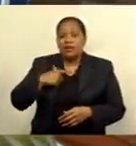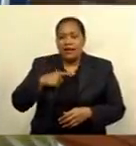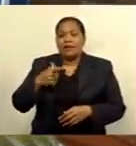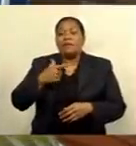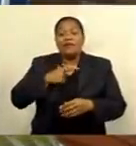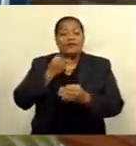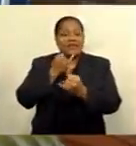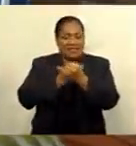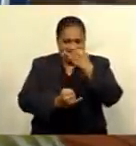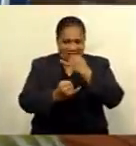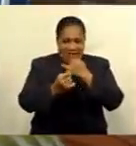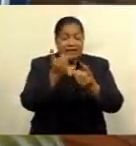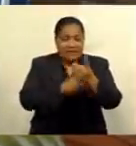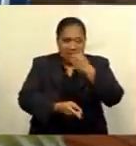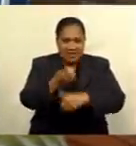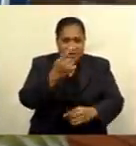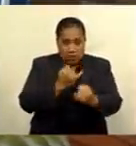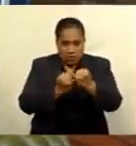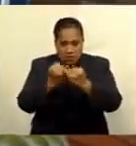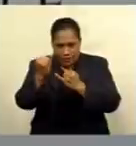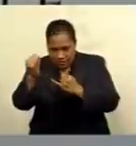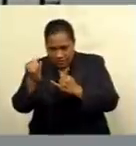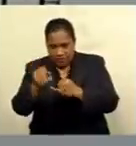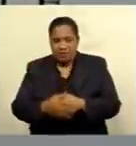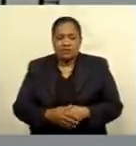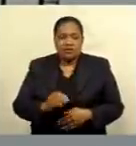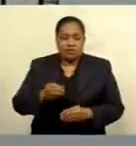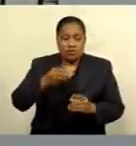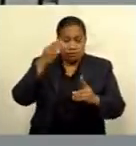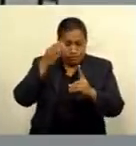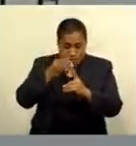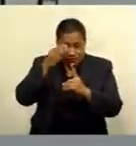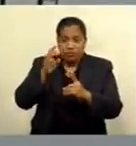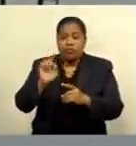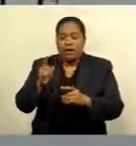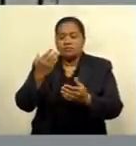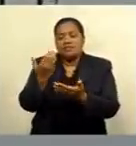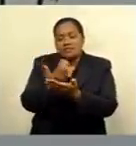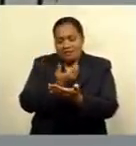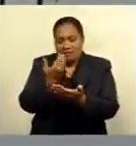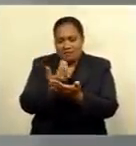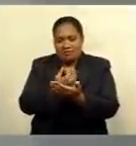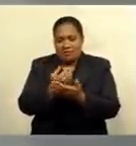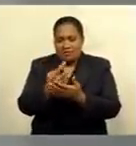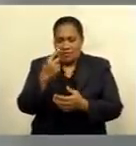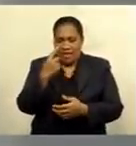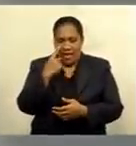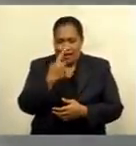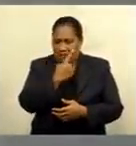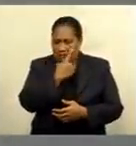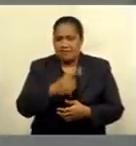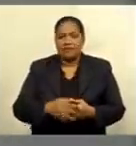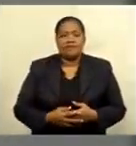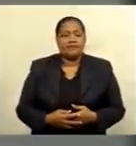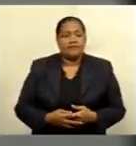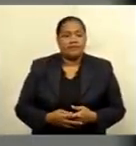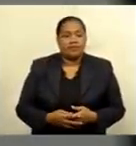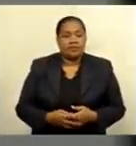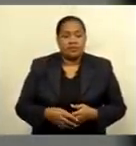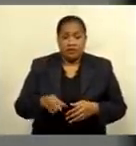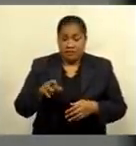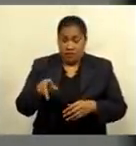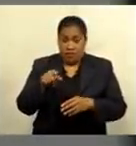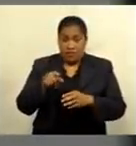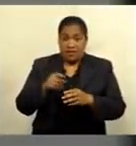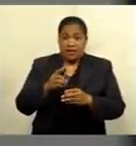that's our aim for our screening program. Diabetic patients or Fijiens at risk of developing diabetes are being urged to